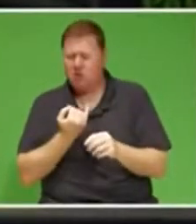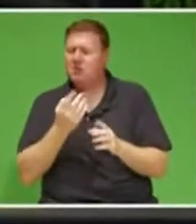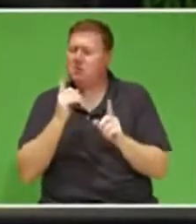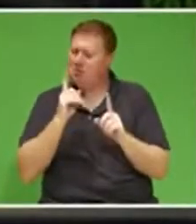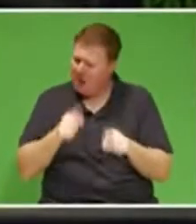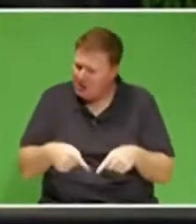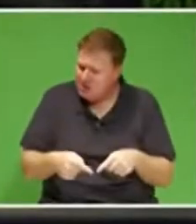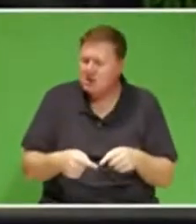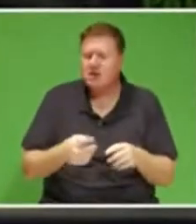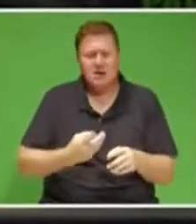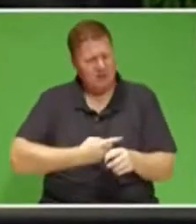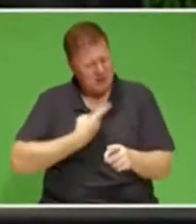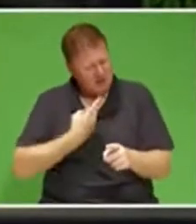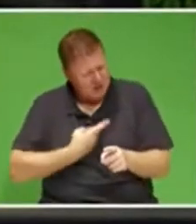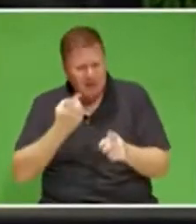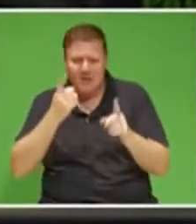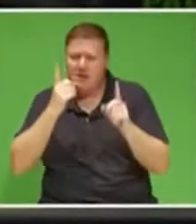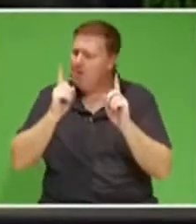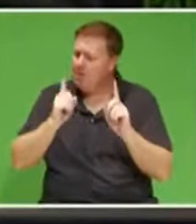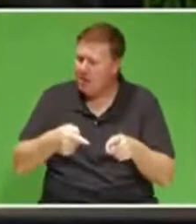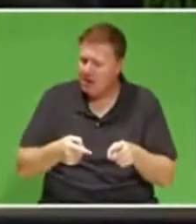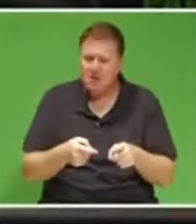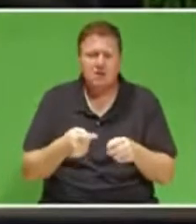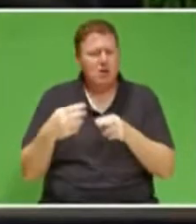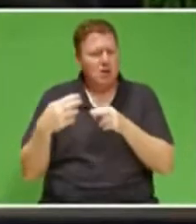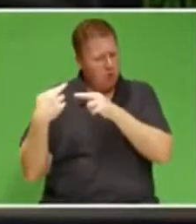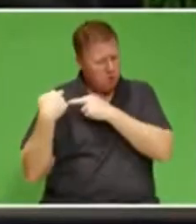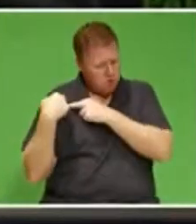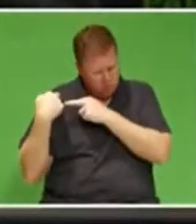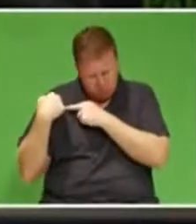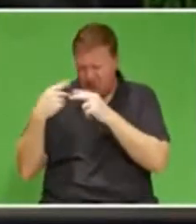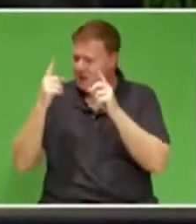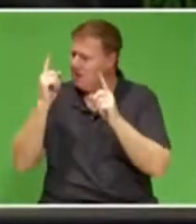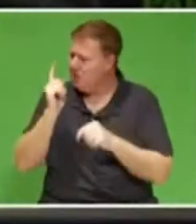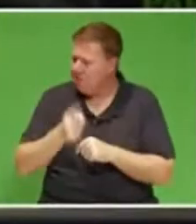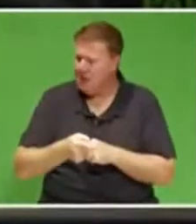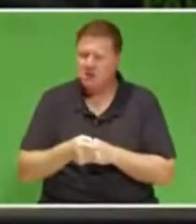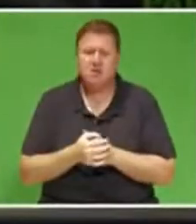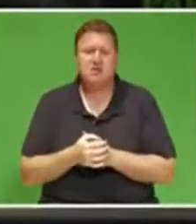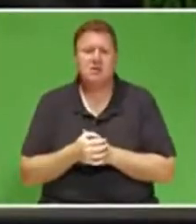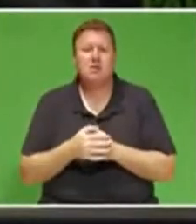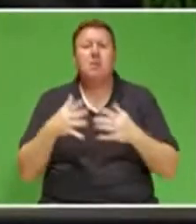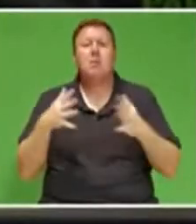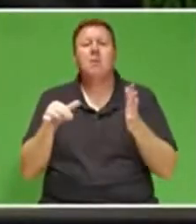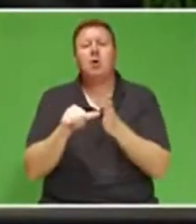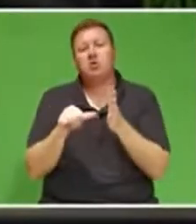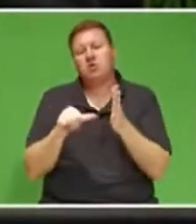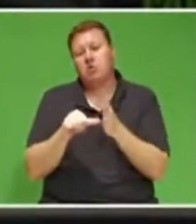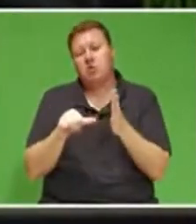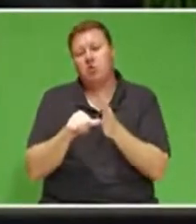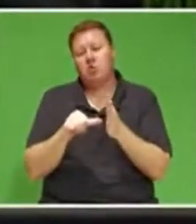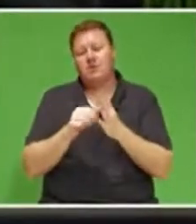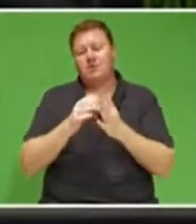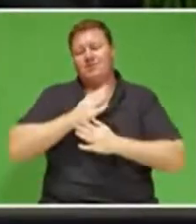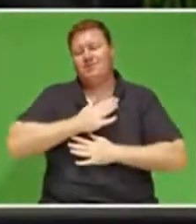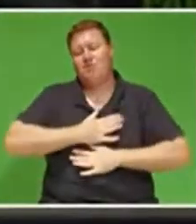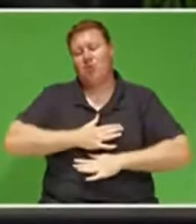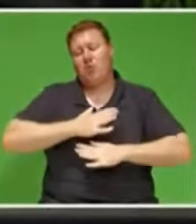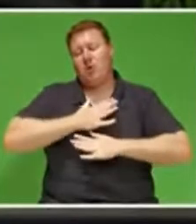with dignity, with responsibility, but importantly also with compassion.